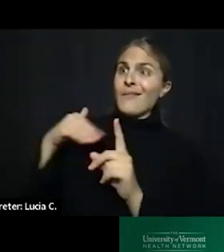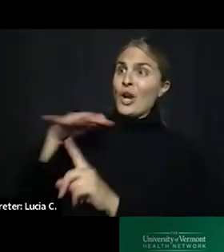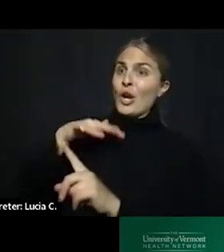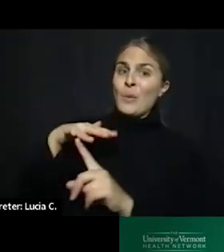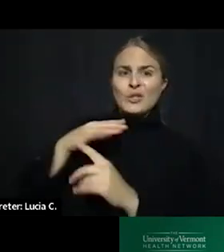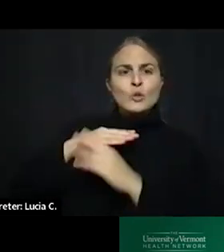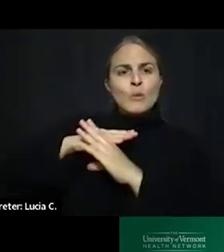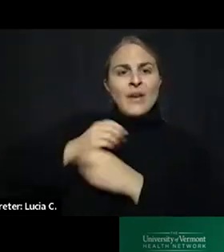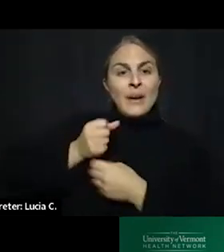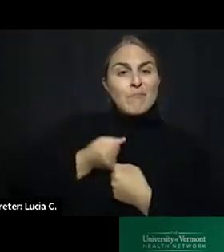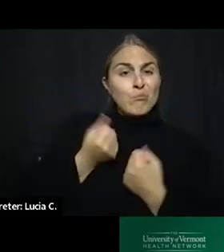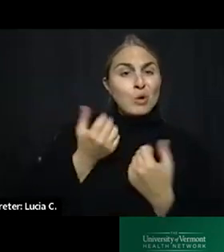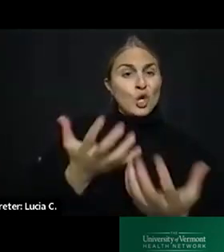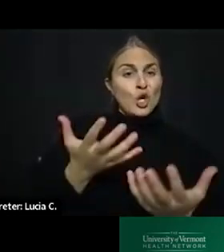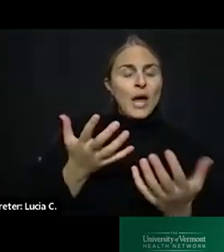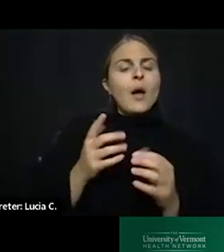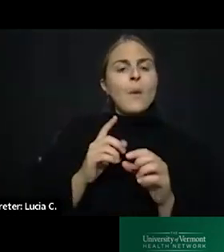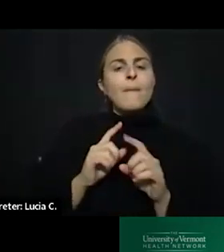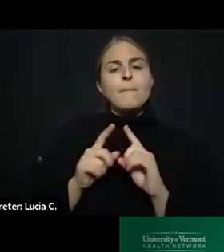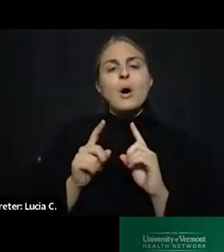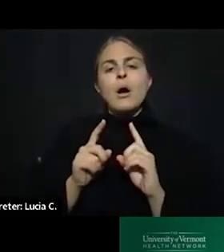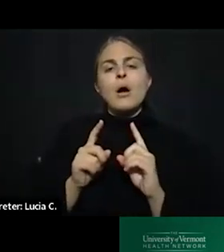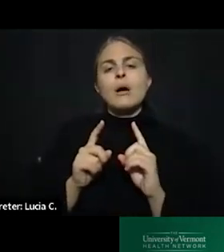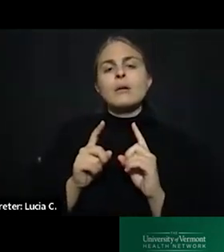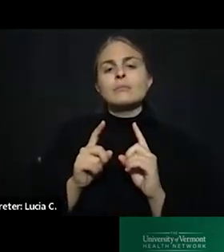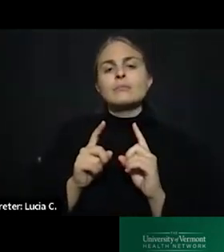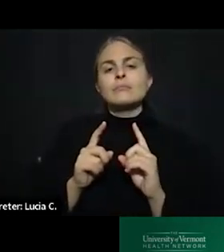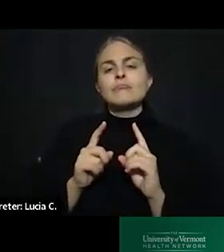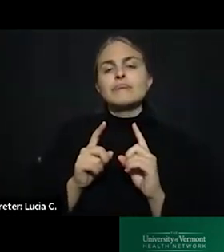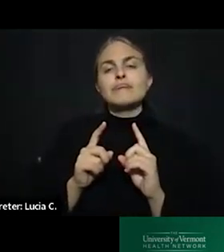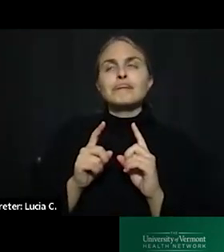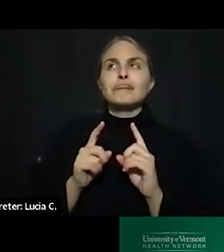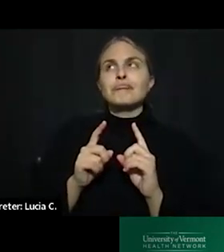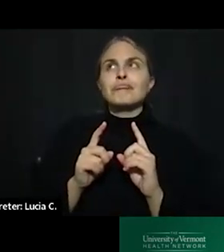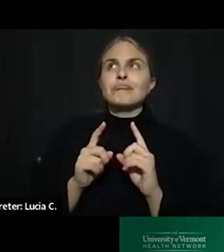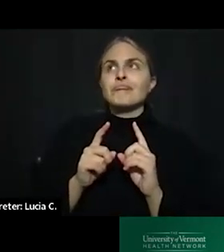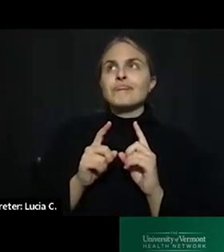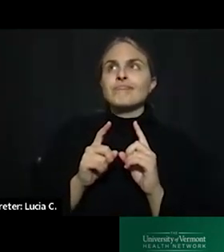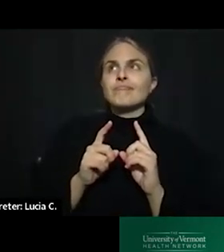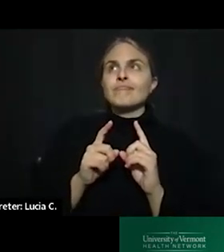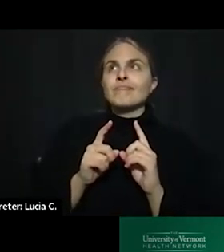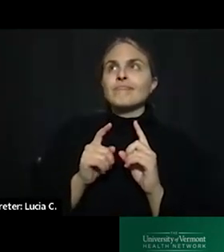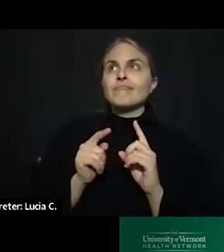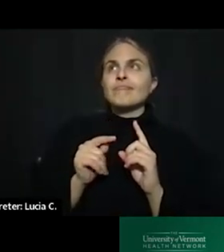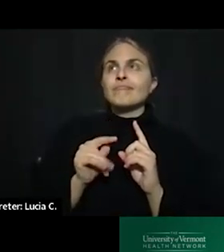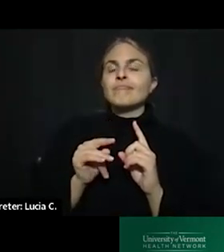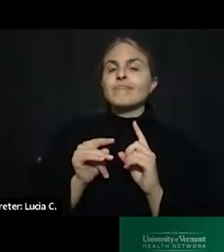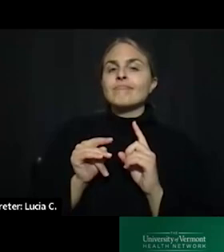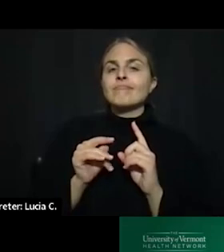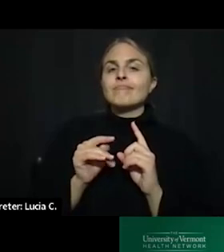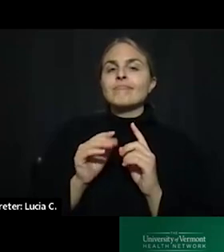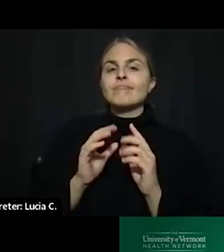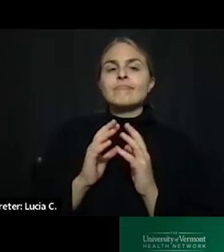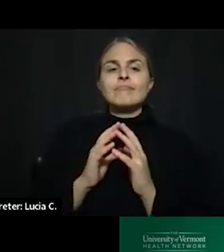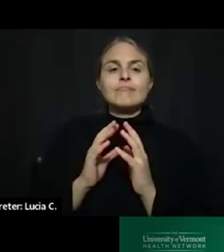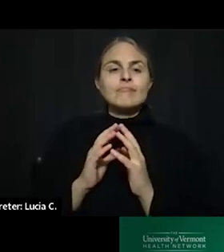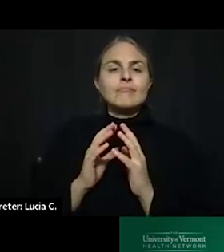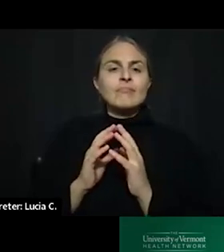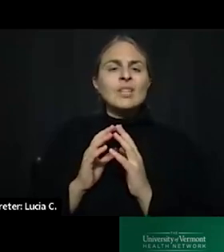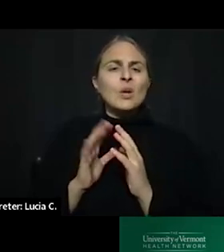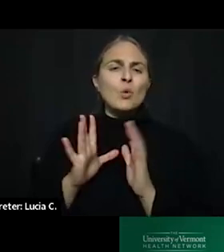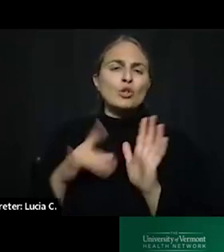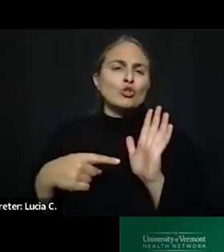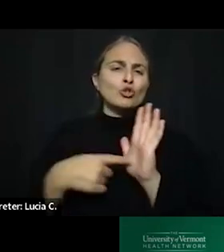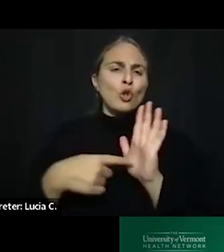uh but it will be it will be um i think a legacy of the